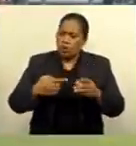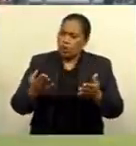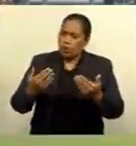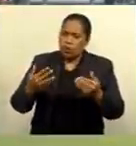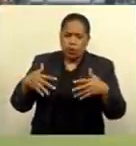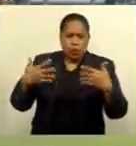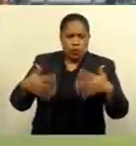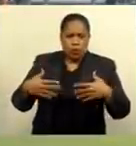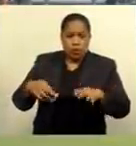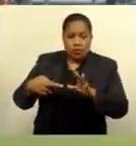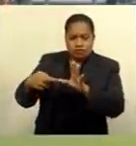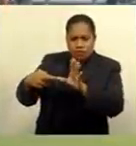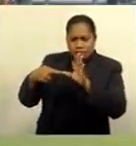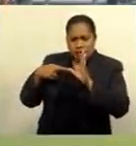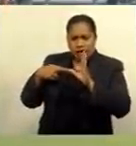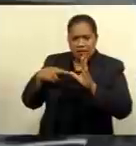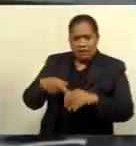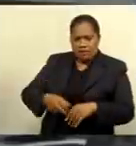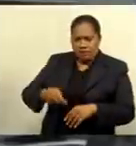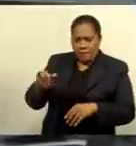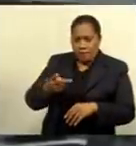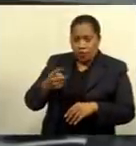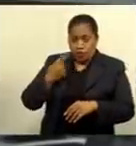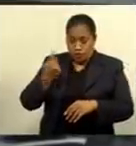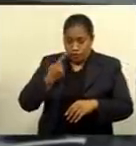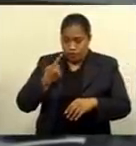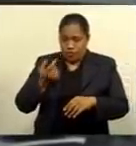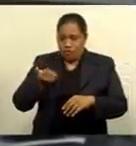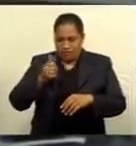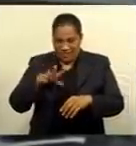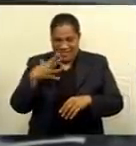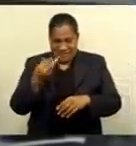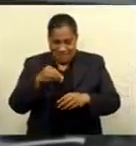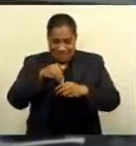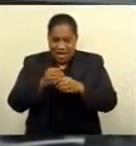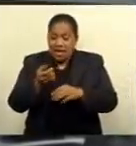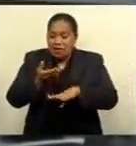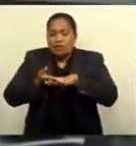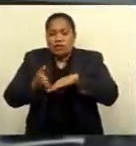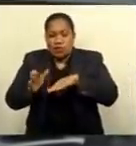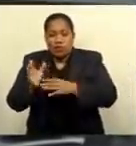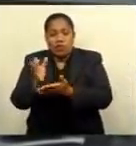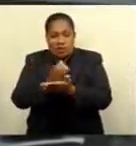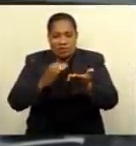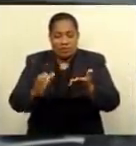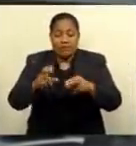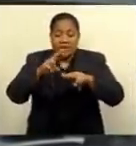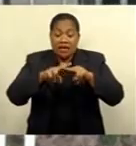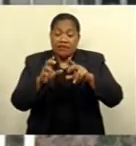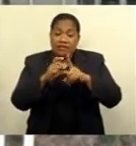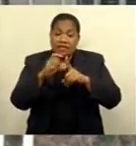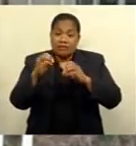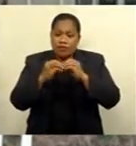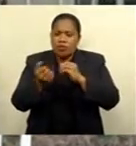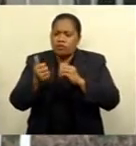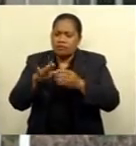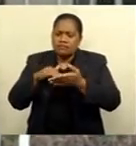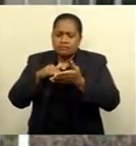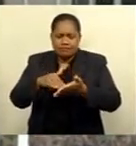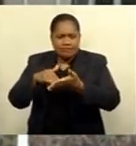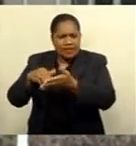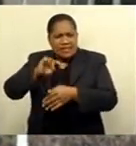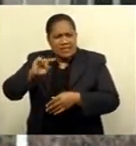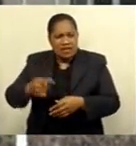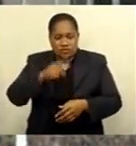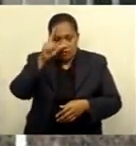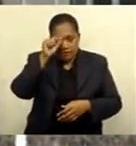response from both their existing and new customers. FDB has already helped thousands of Fijian businesses by approving